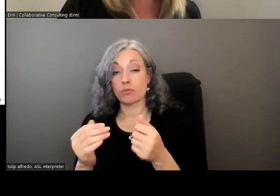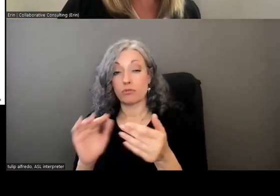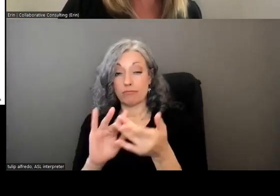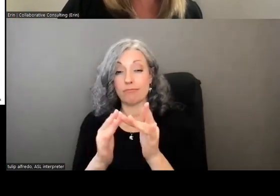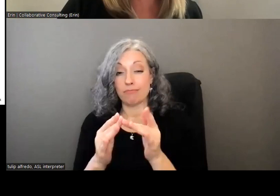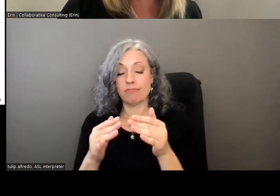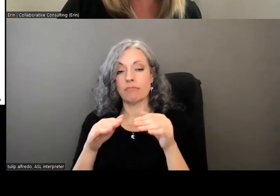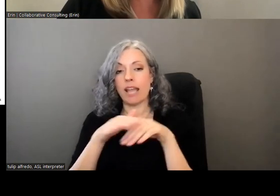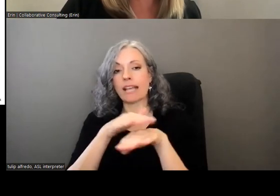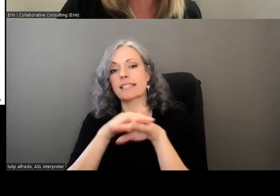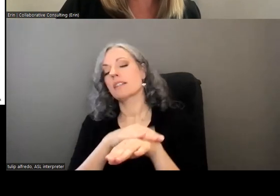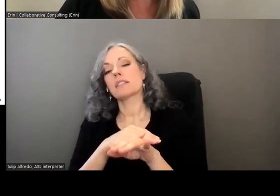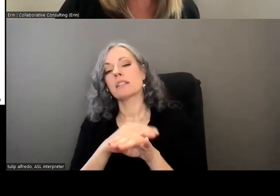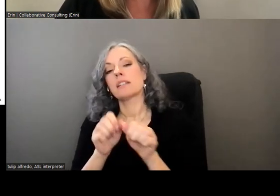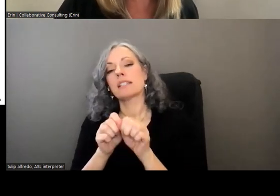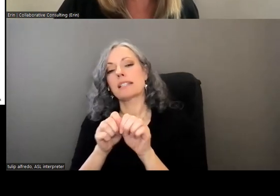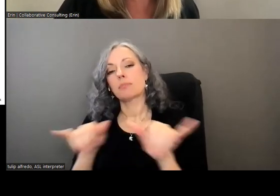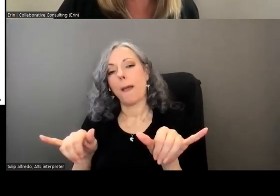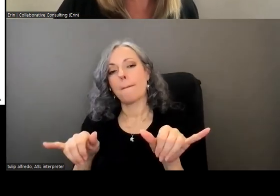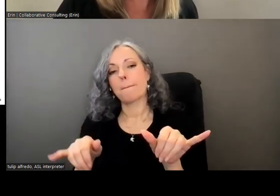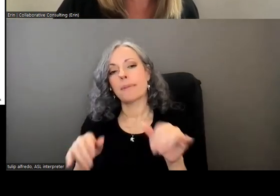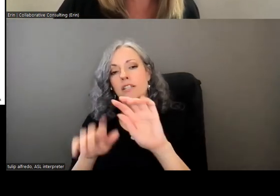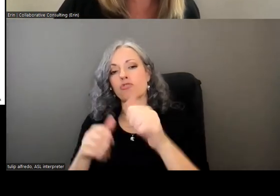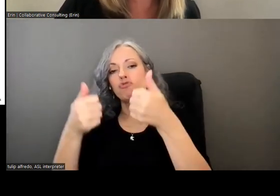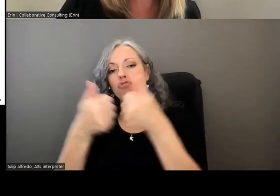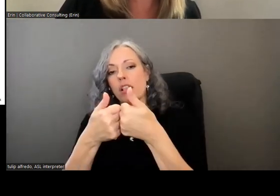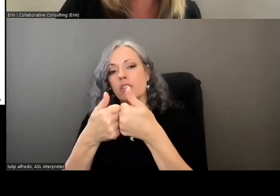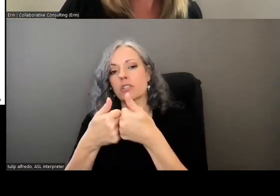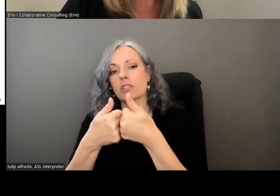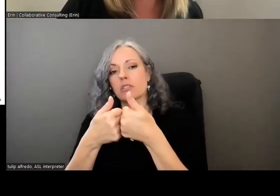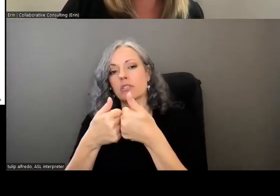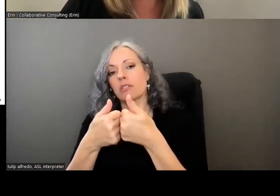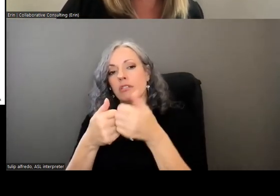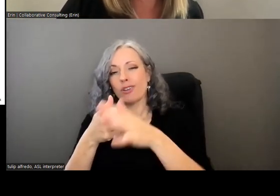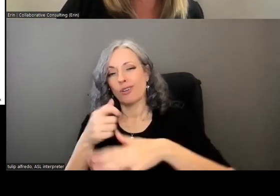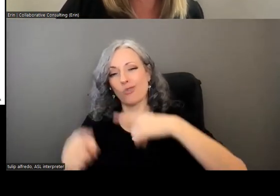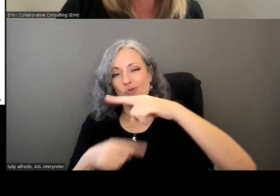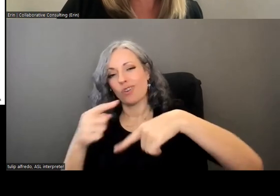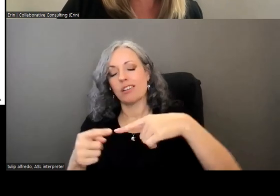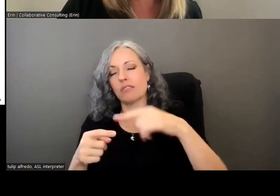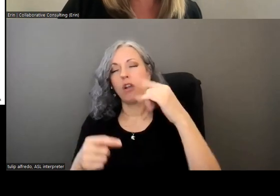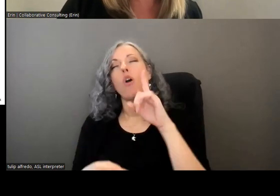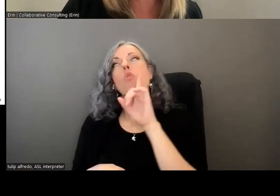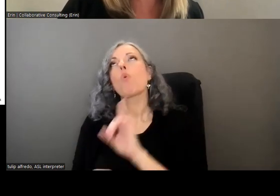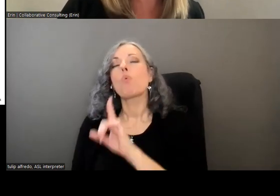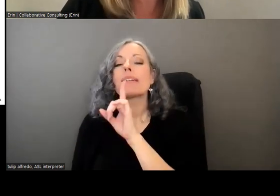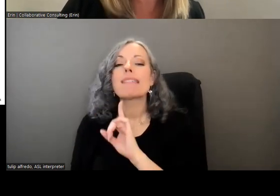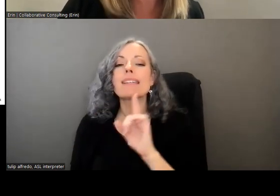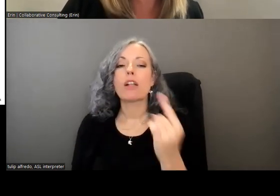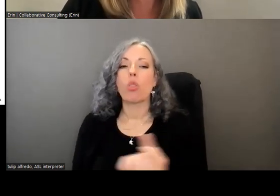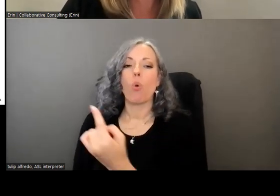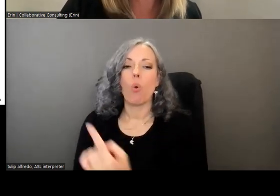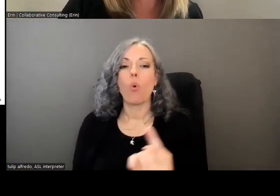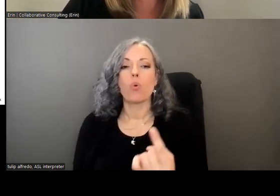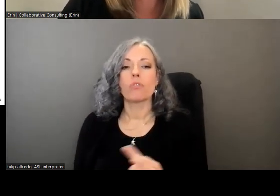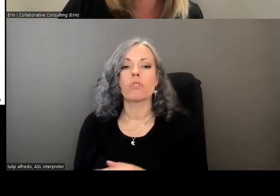um at the same time combating some of the challenges felt across the network around social isolation or being able to remotely